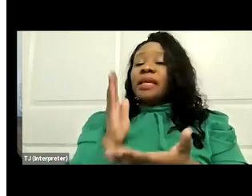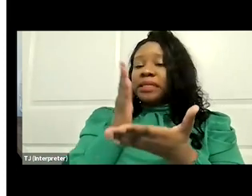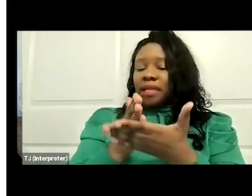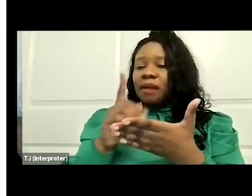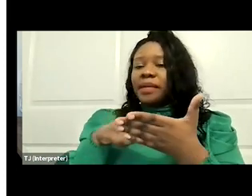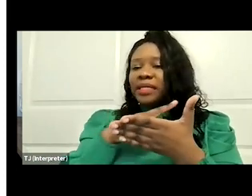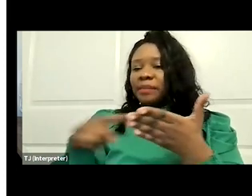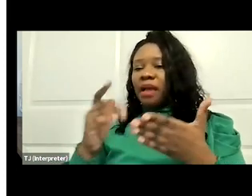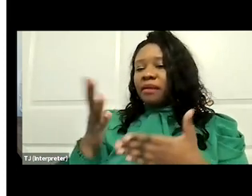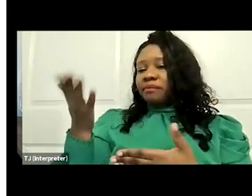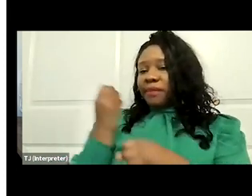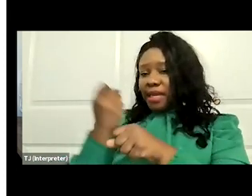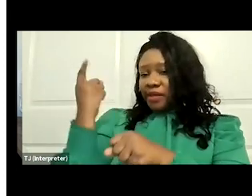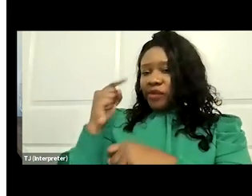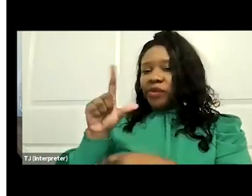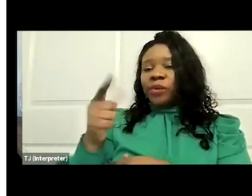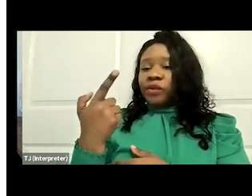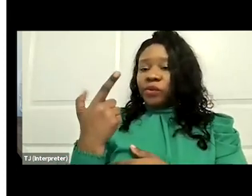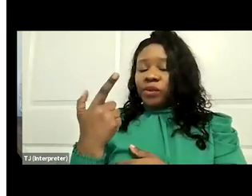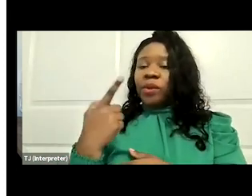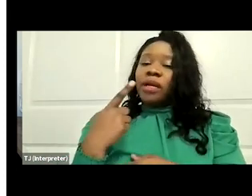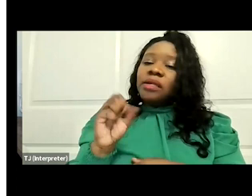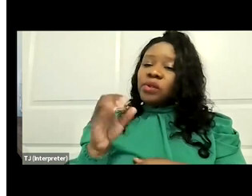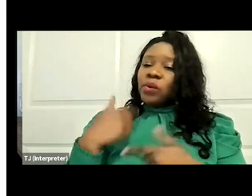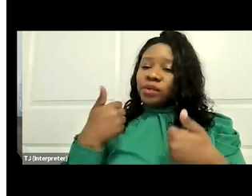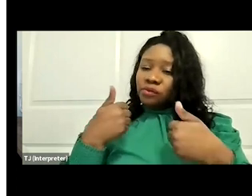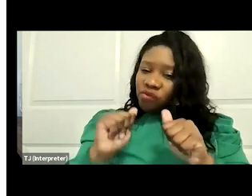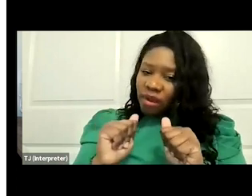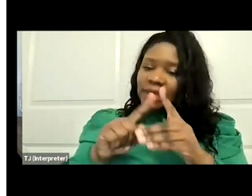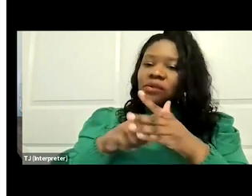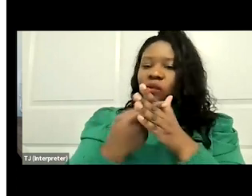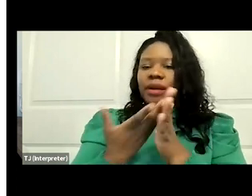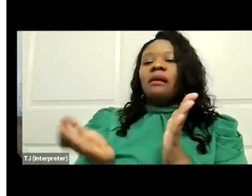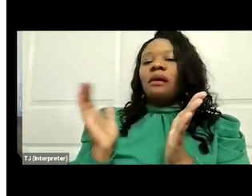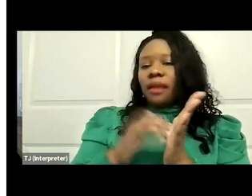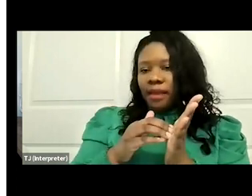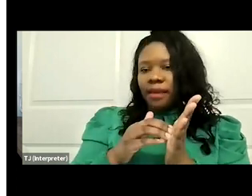And so we are looking to try and reinstate that as well.